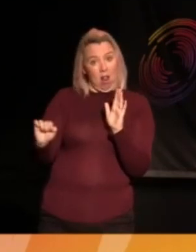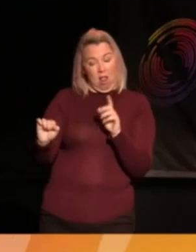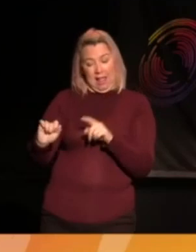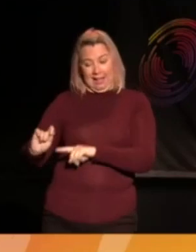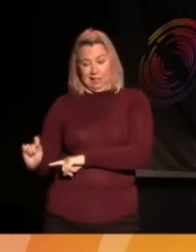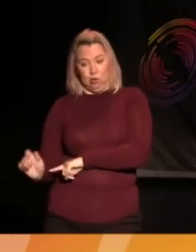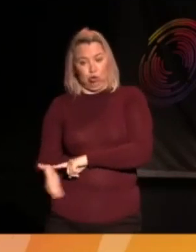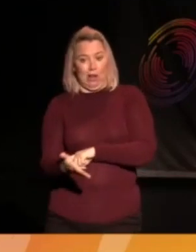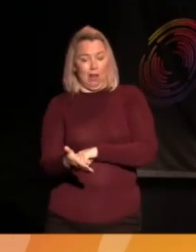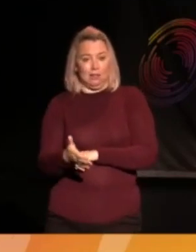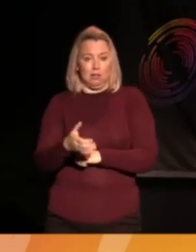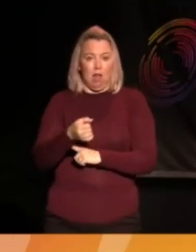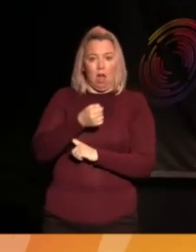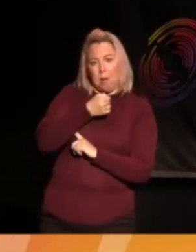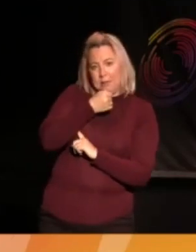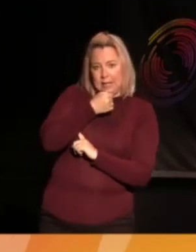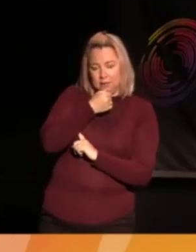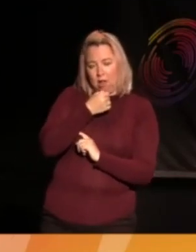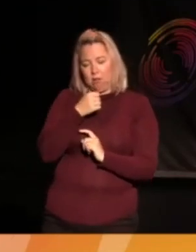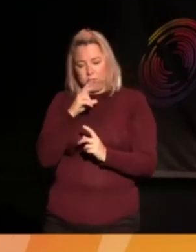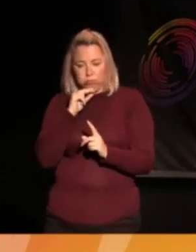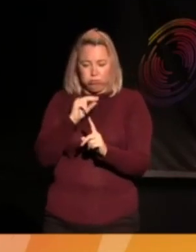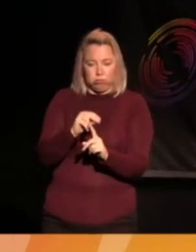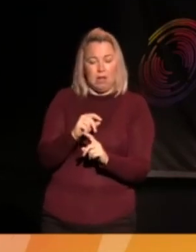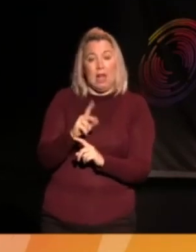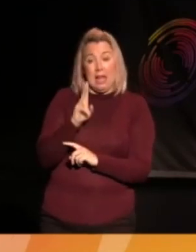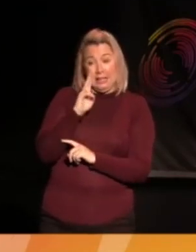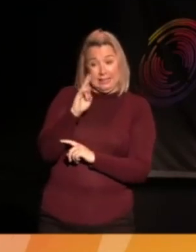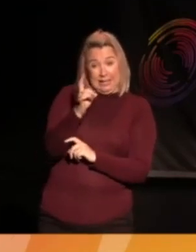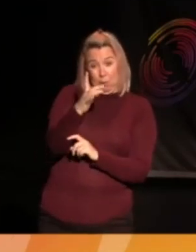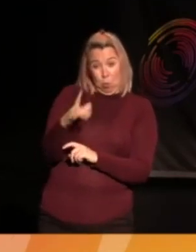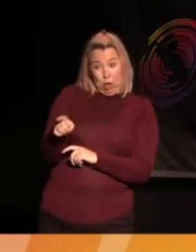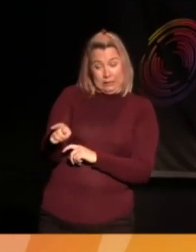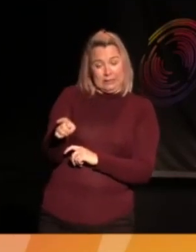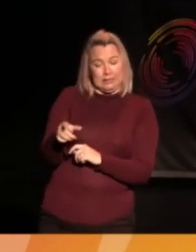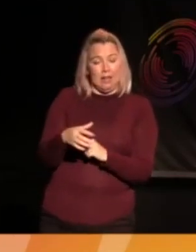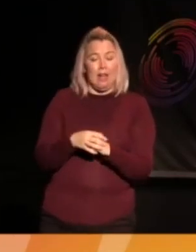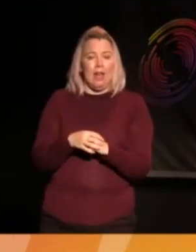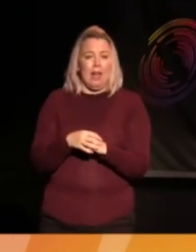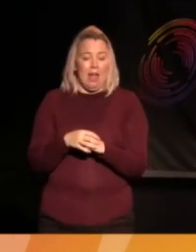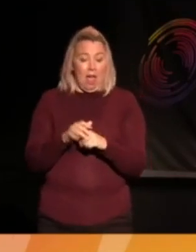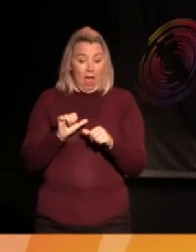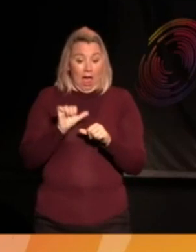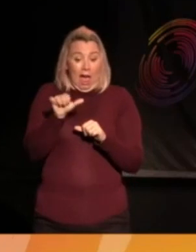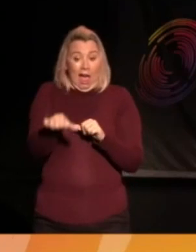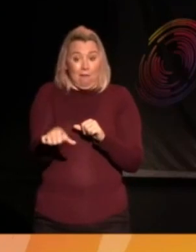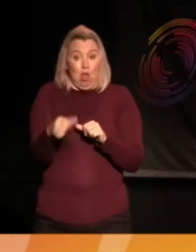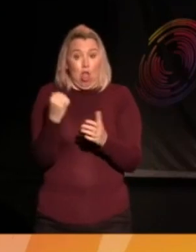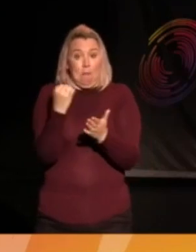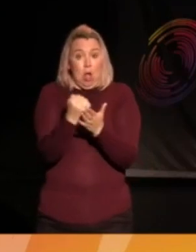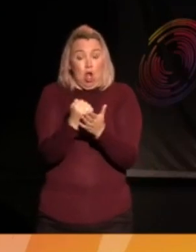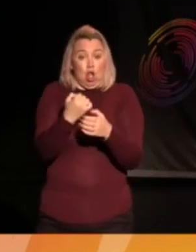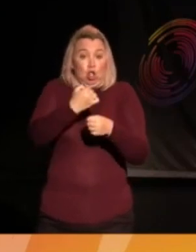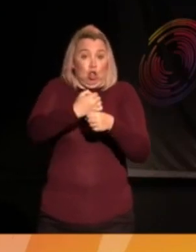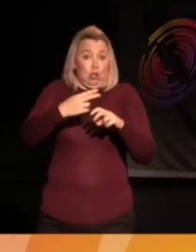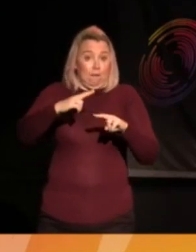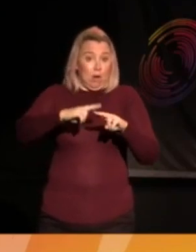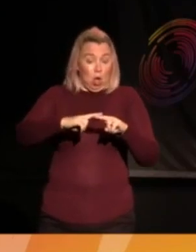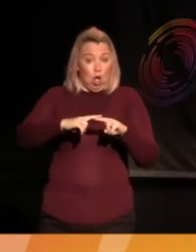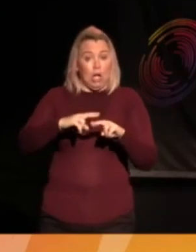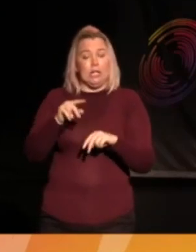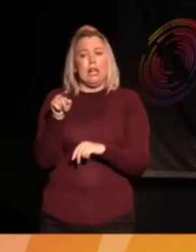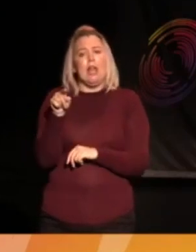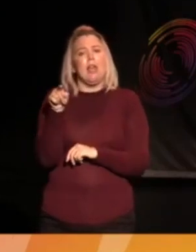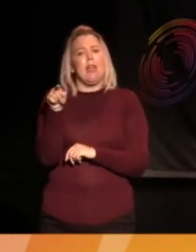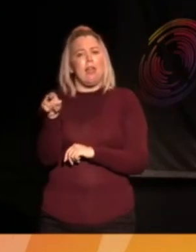commentator, former fast bowler, did you see him once where he gave, shortly after the murder of George Floyd, he gave